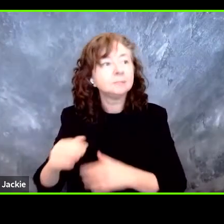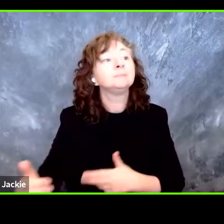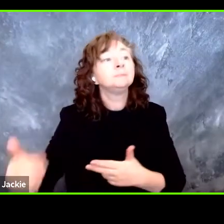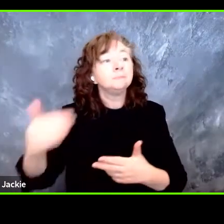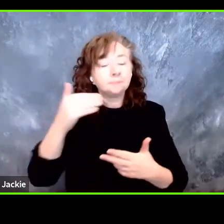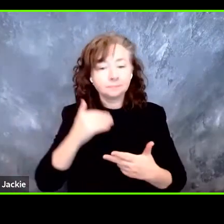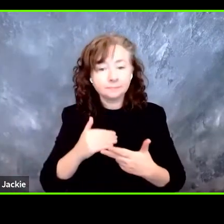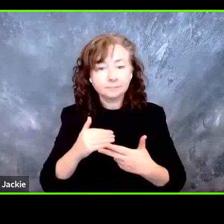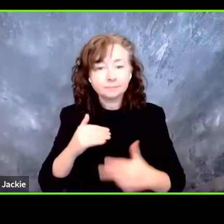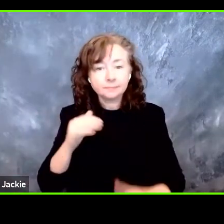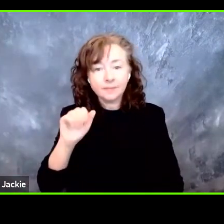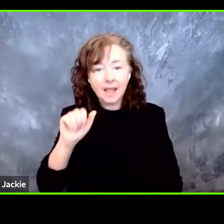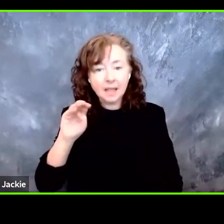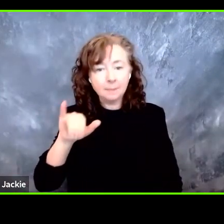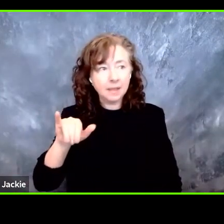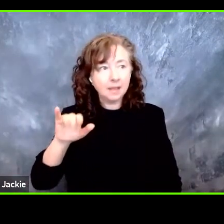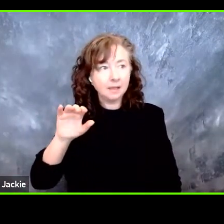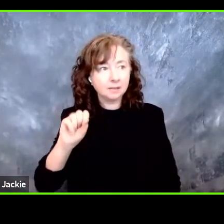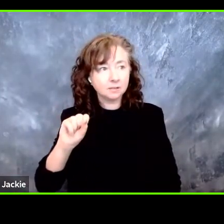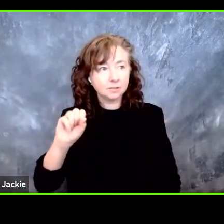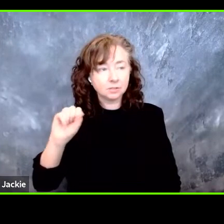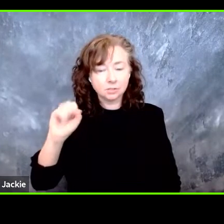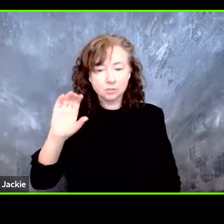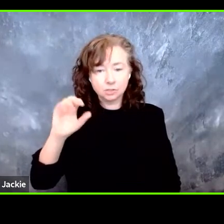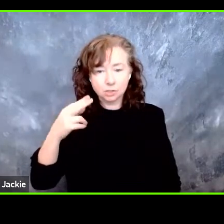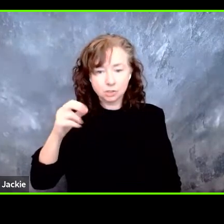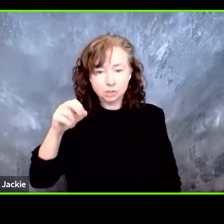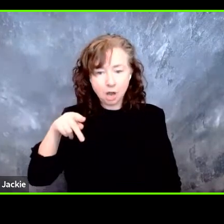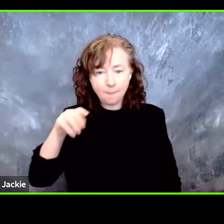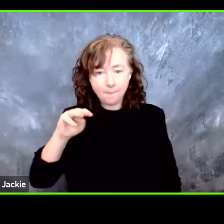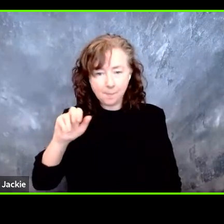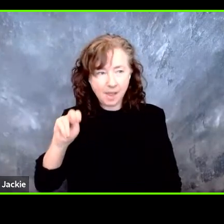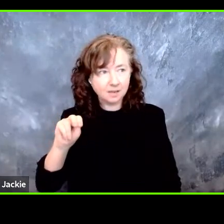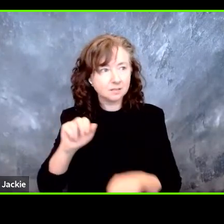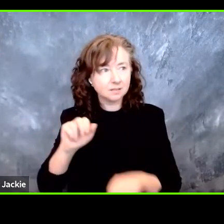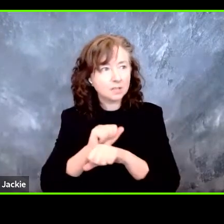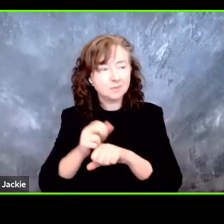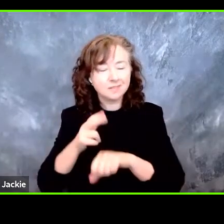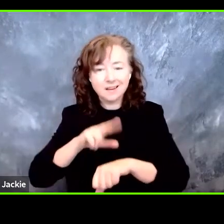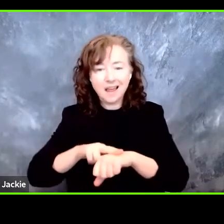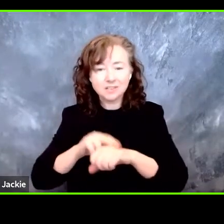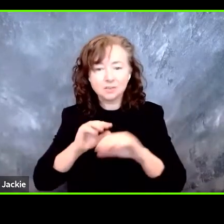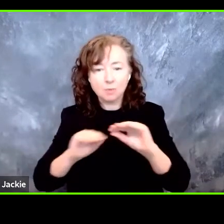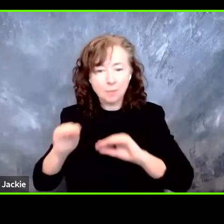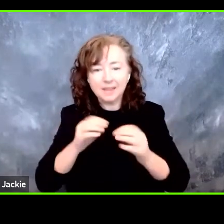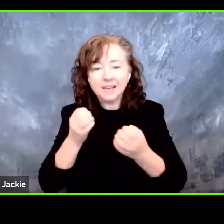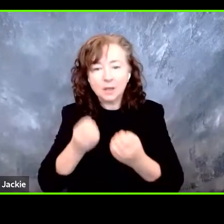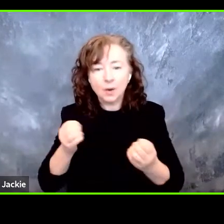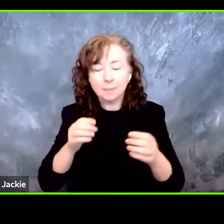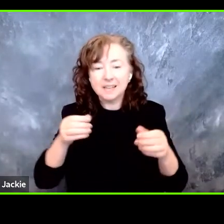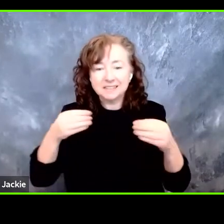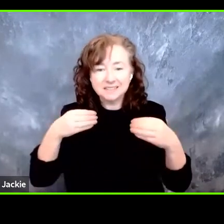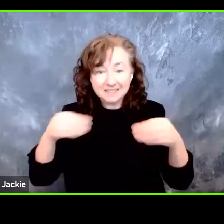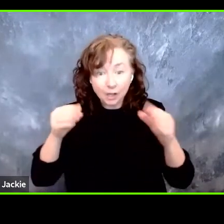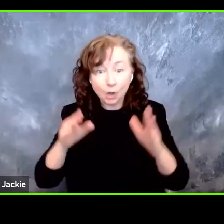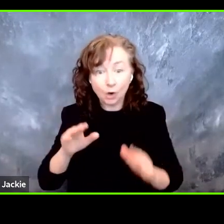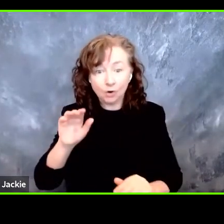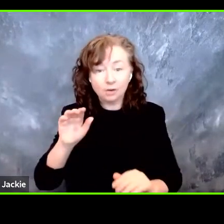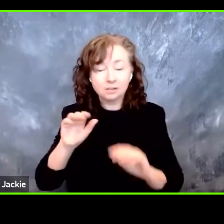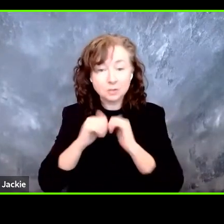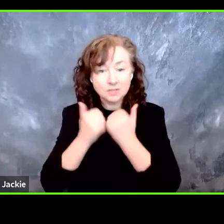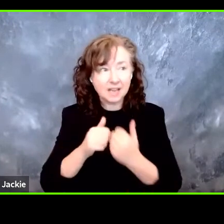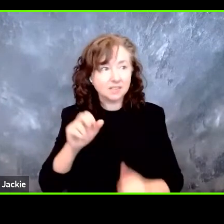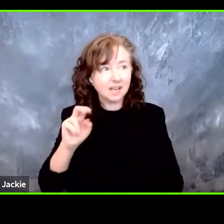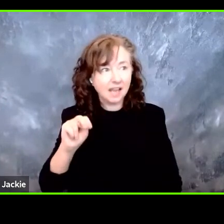by Amy Shupman of the National Mobility Equipment Dealers Association and Kevin Frane